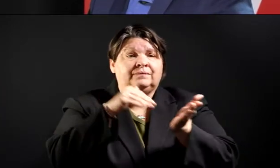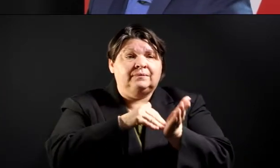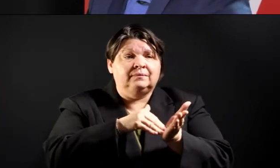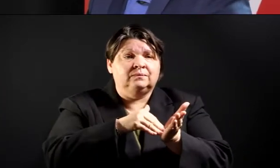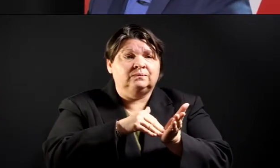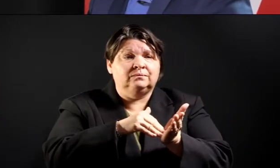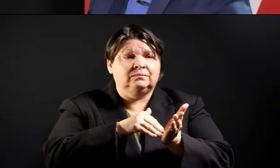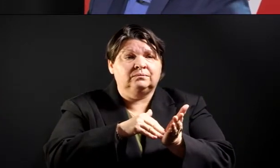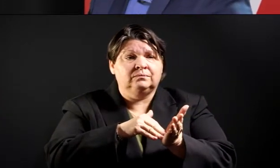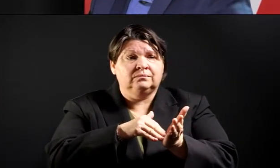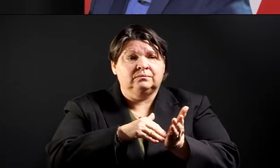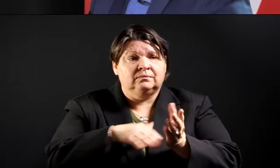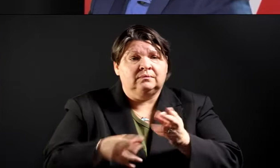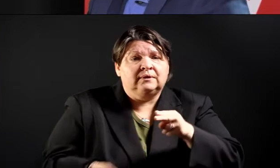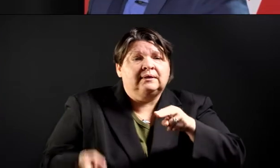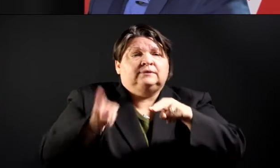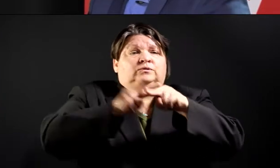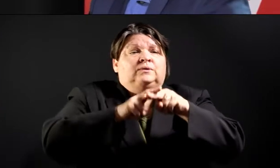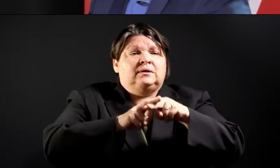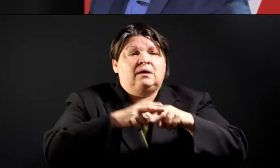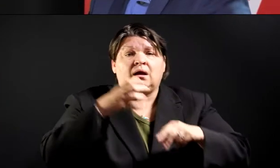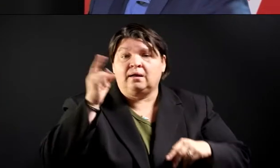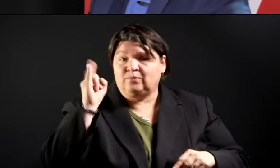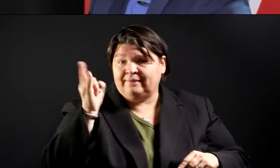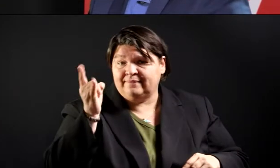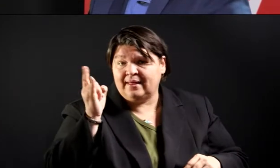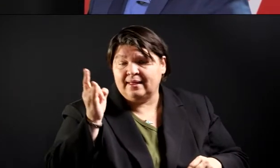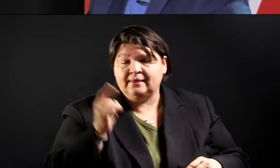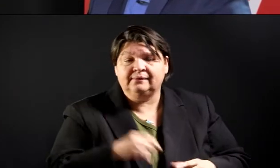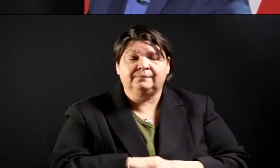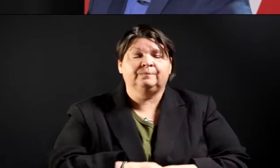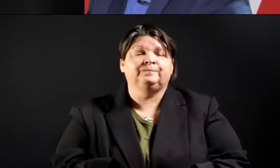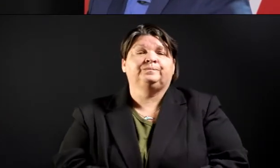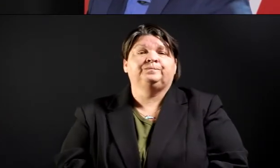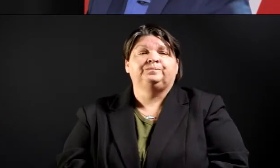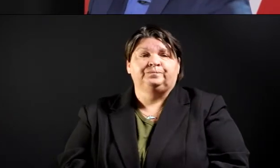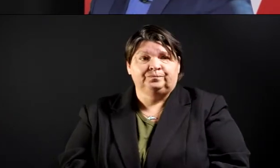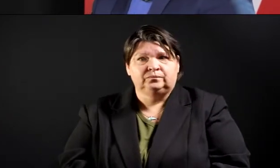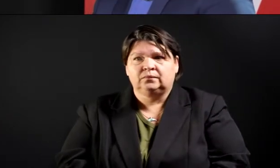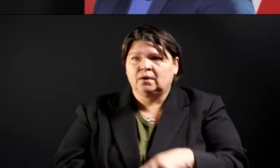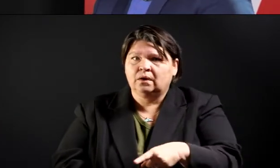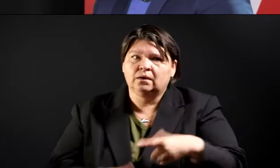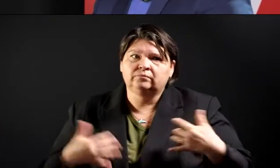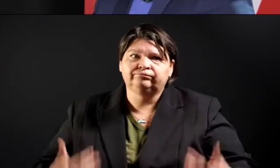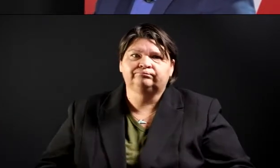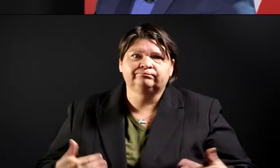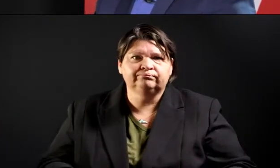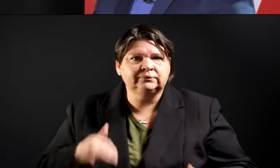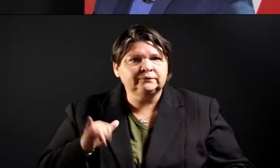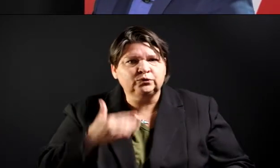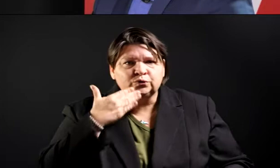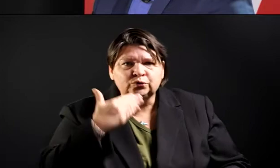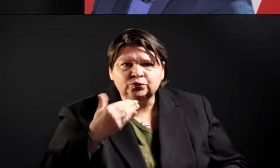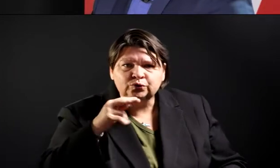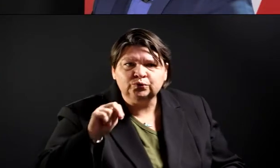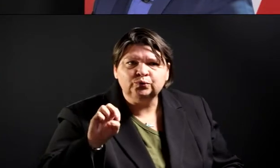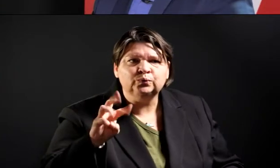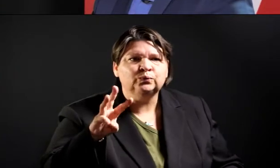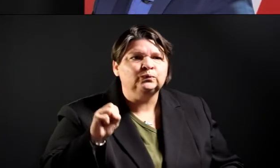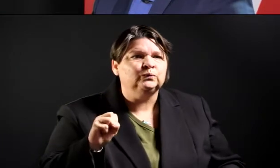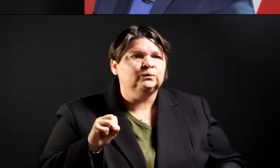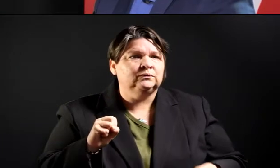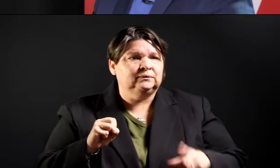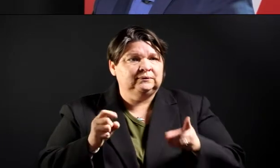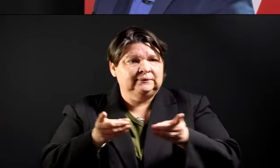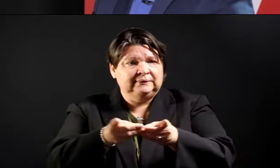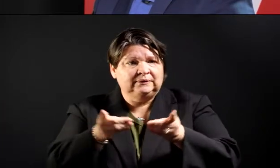really good news because we need that kind of technology to help us. Really good news, and that digital divide really does exist, and we have to help the